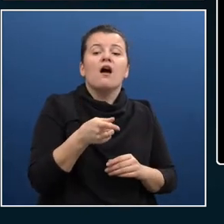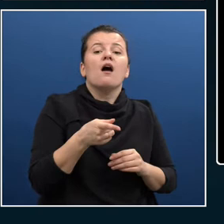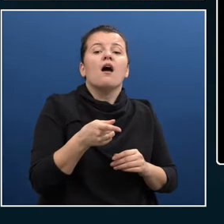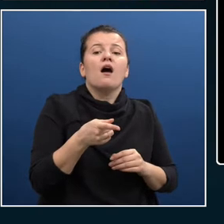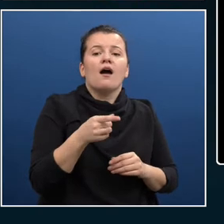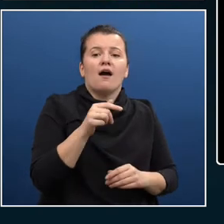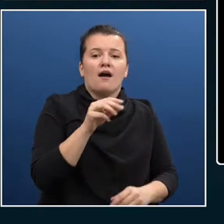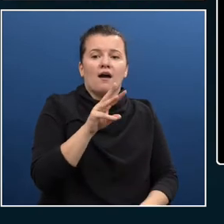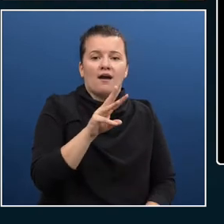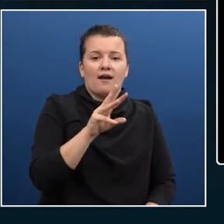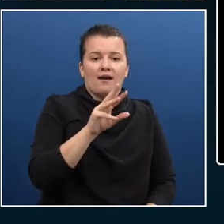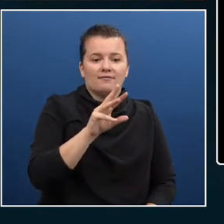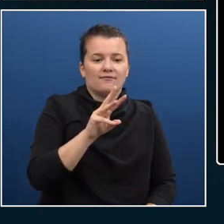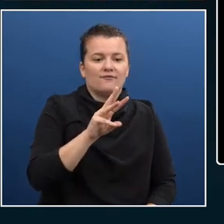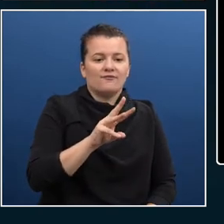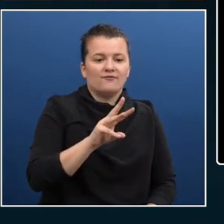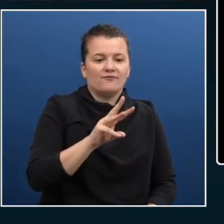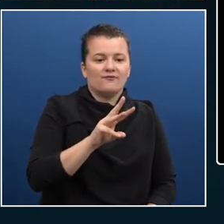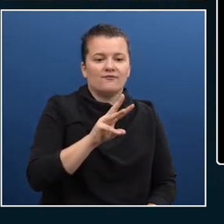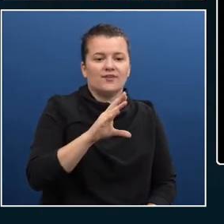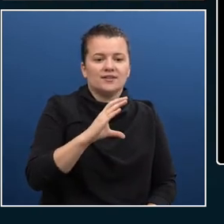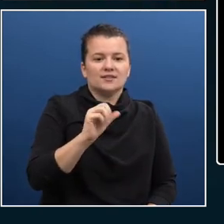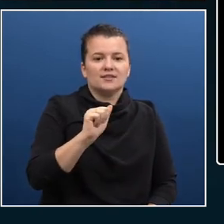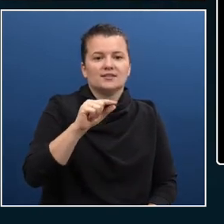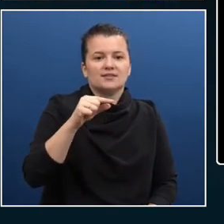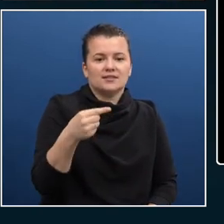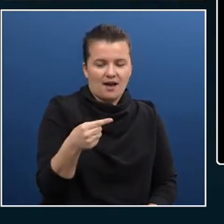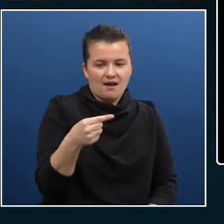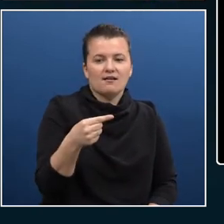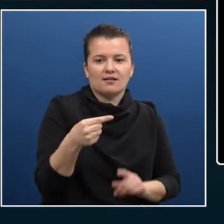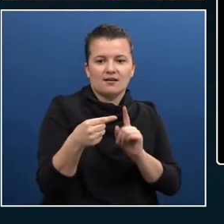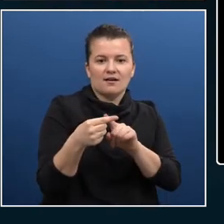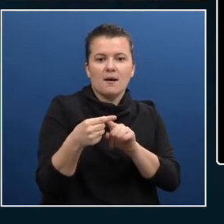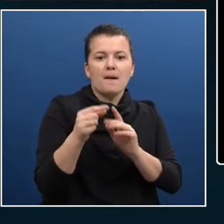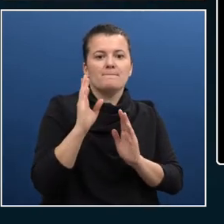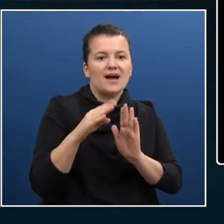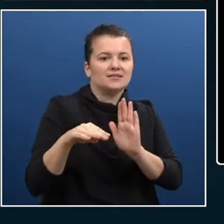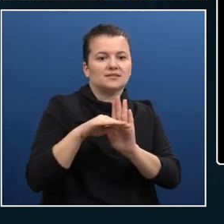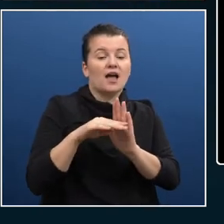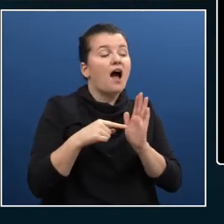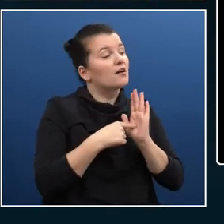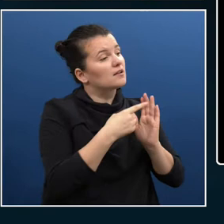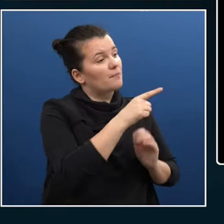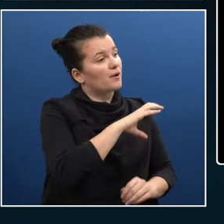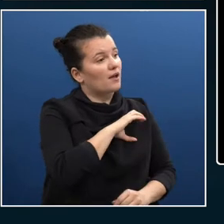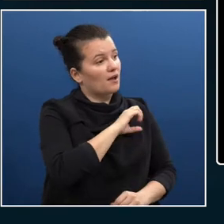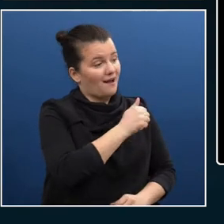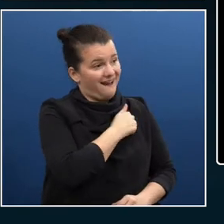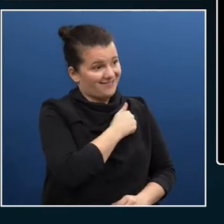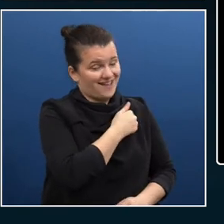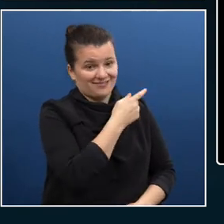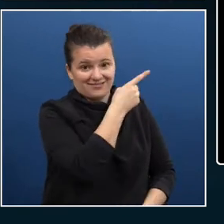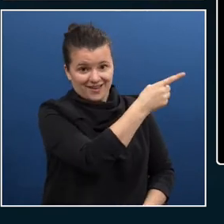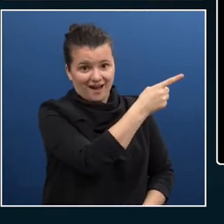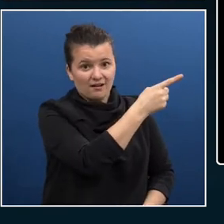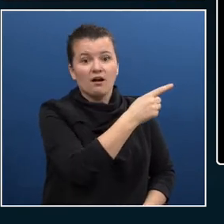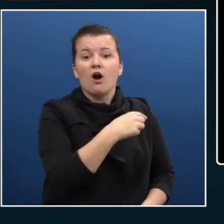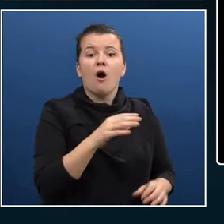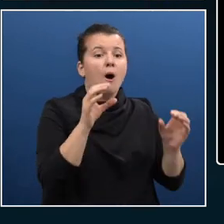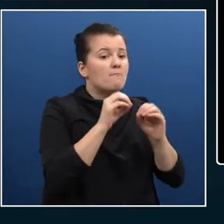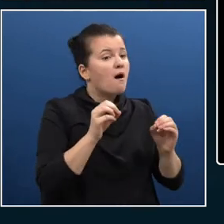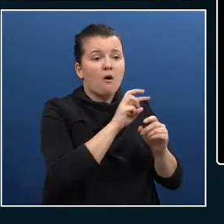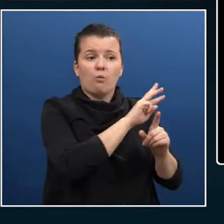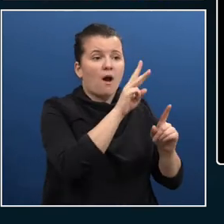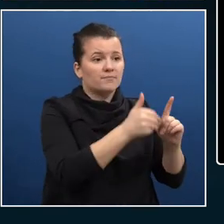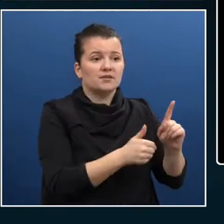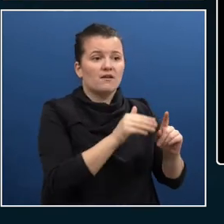compliant, then, like Canada, you will get a $100,000 fine per day for civil-facing websites. And, you know,